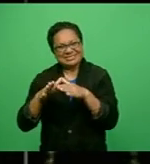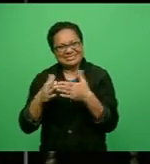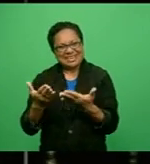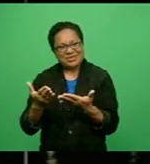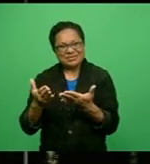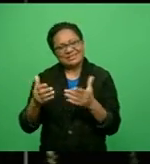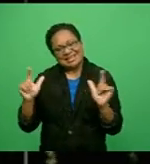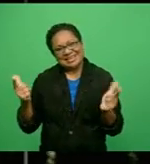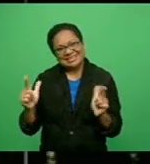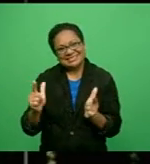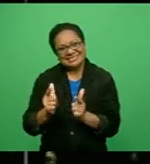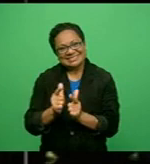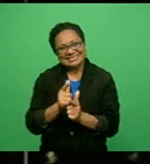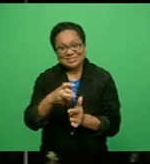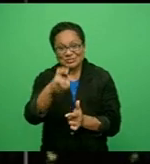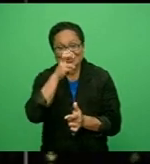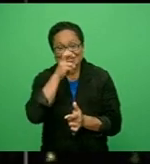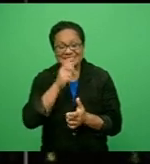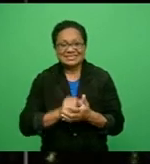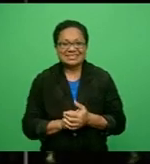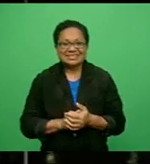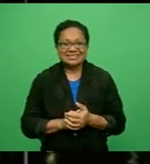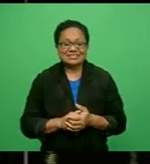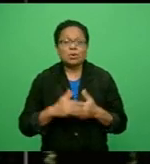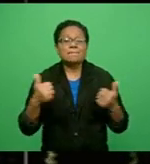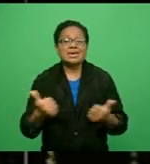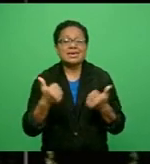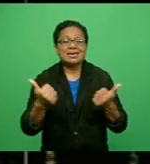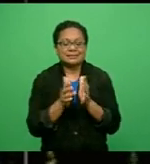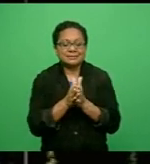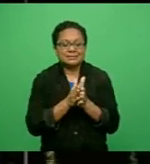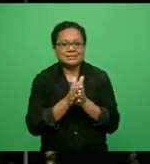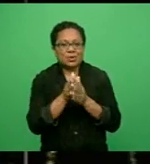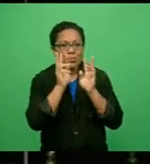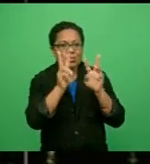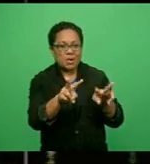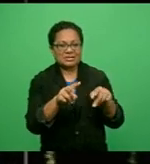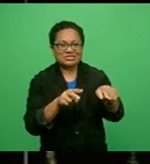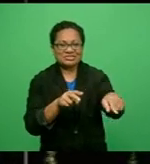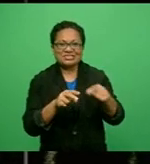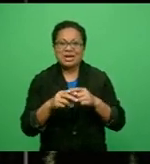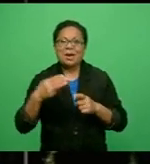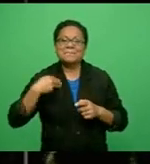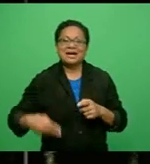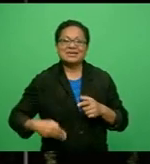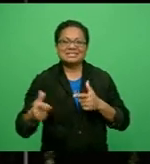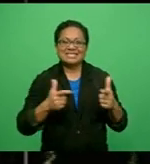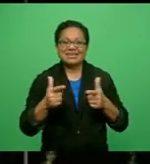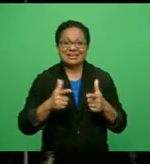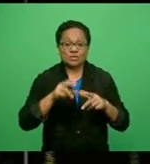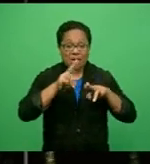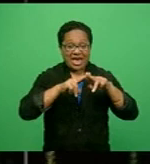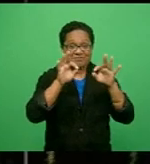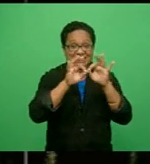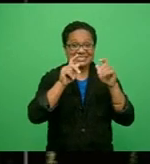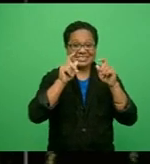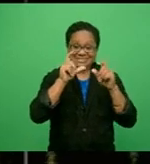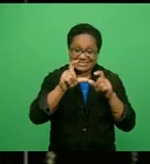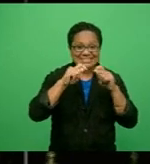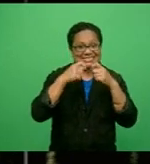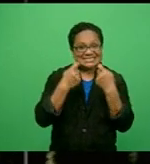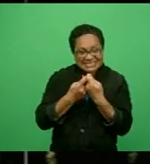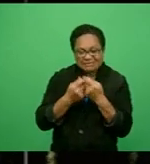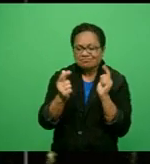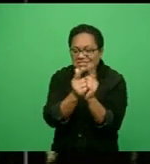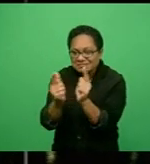tournaments, the event has been anticipated by many. FBC News caught up with fans and families who came to see their favorite teams in Suba.